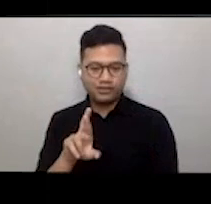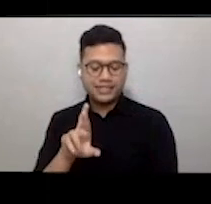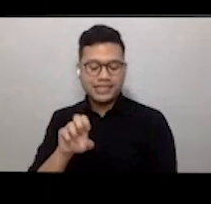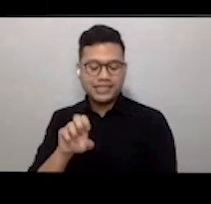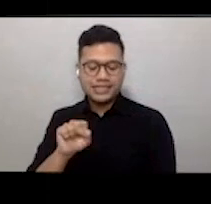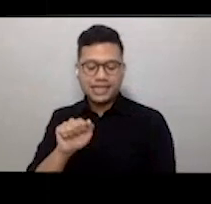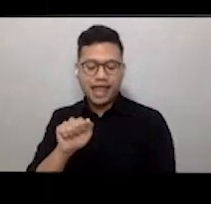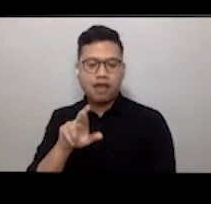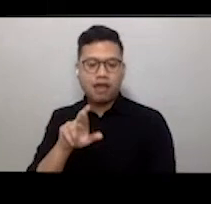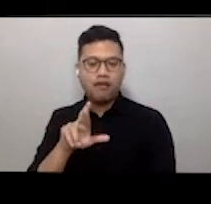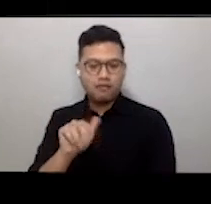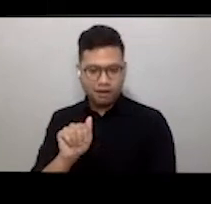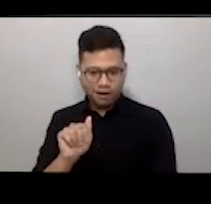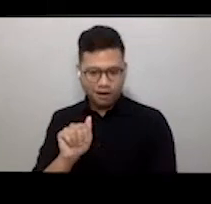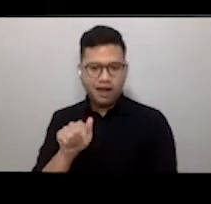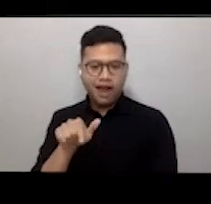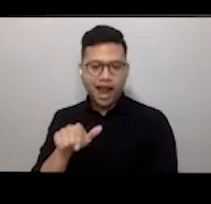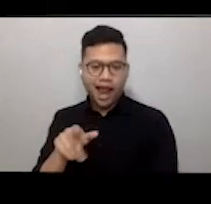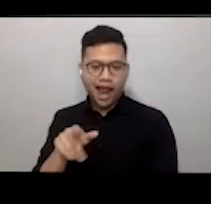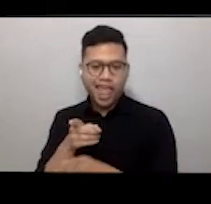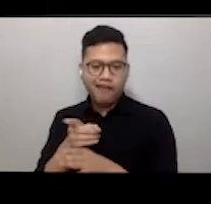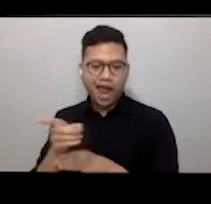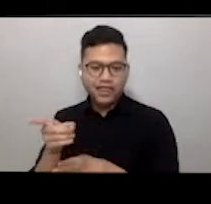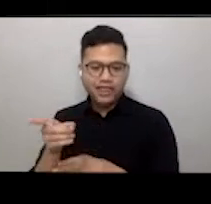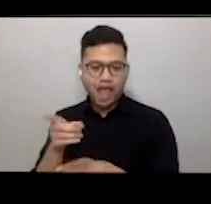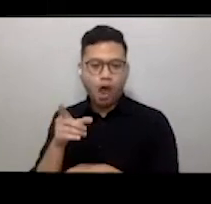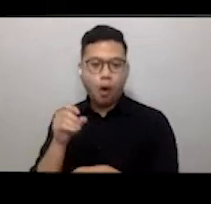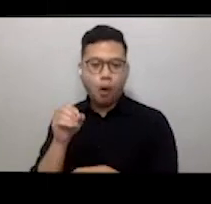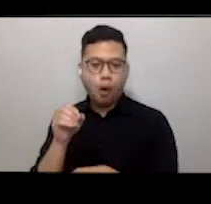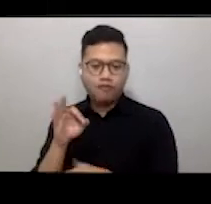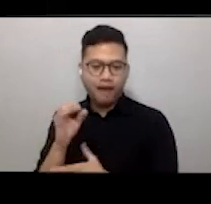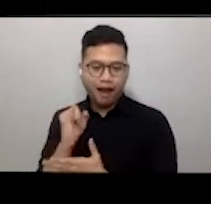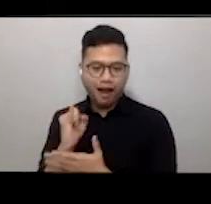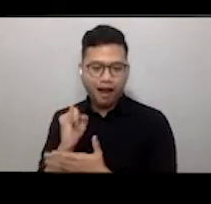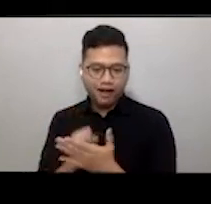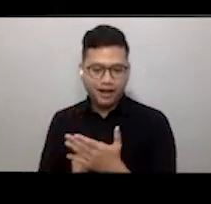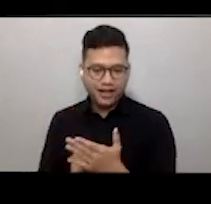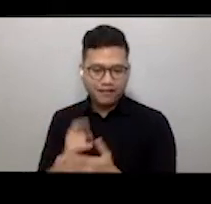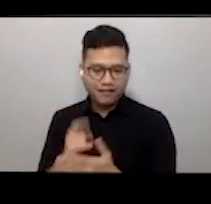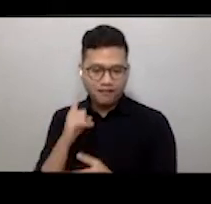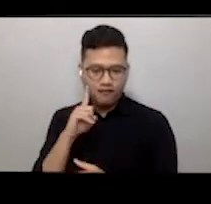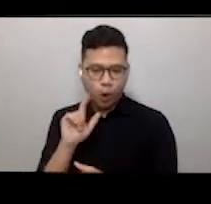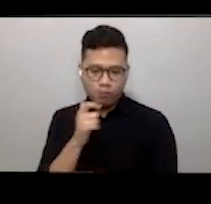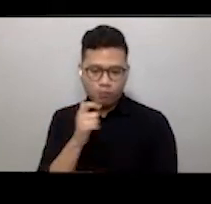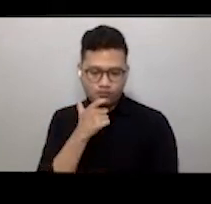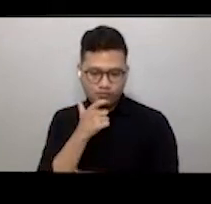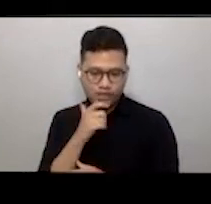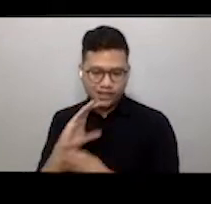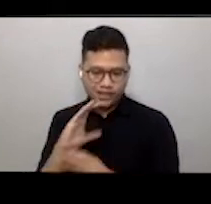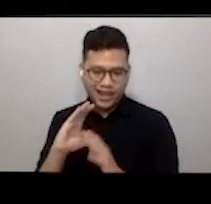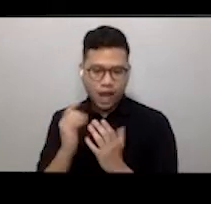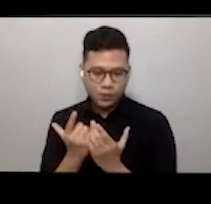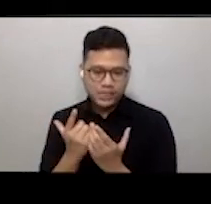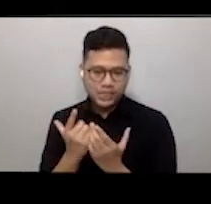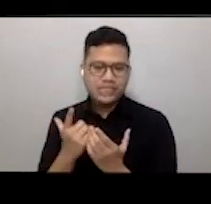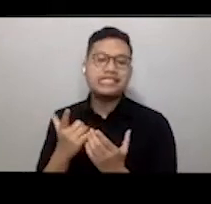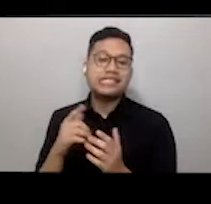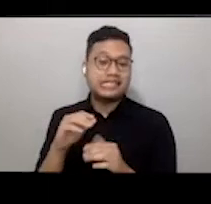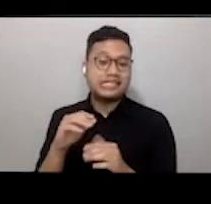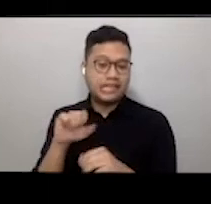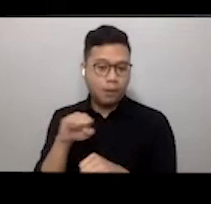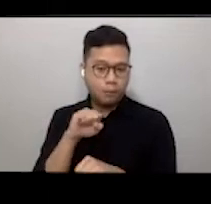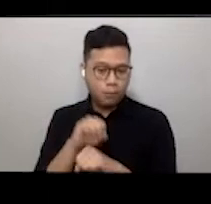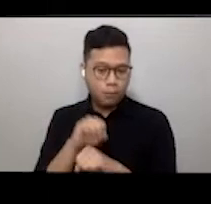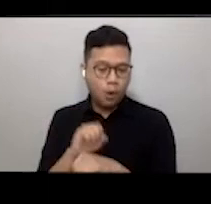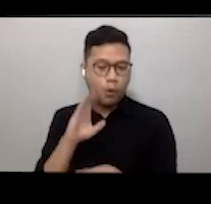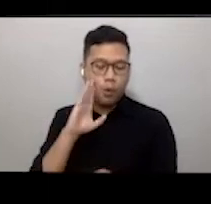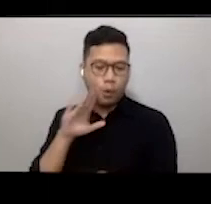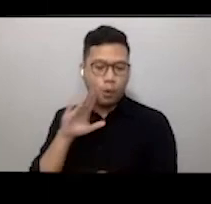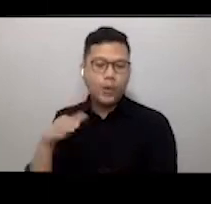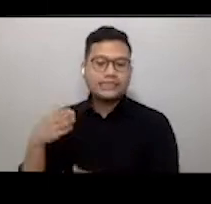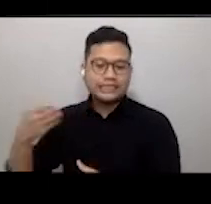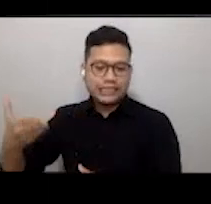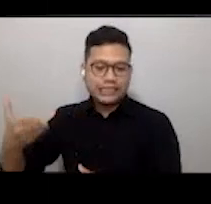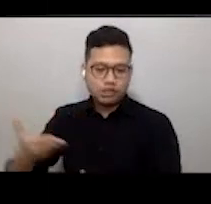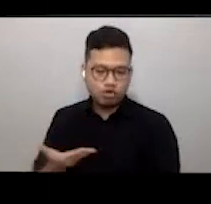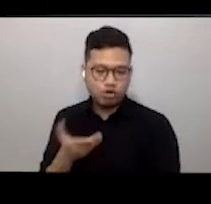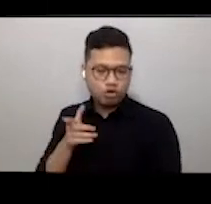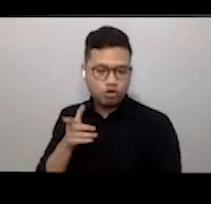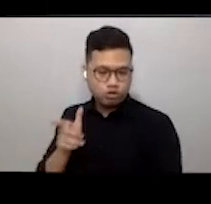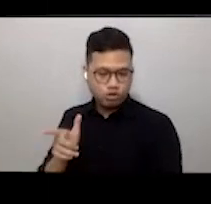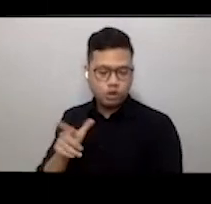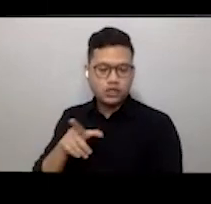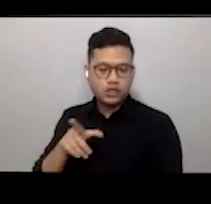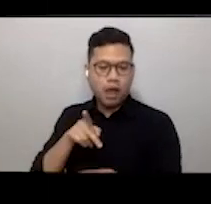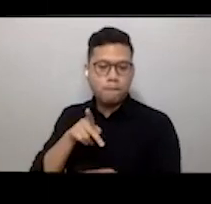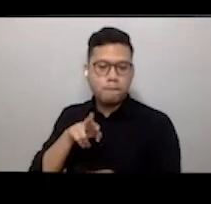Mesh, who is our Director of Arts for British Council Singapore, will introduce our speaker of today, Professor Jason Pomeroy.